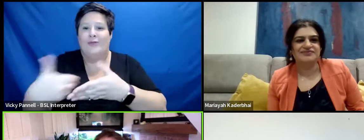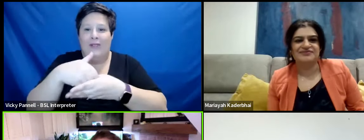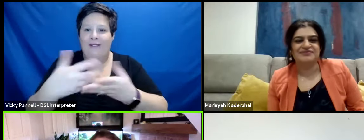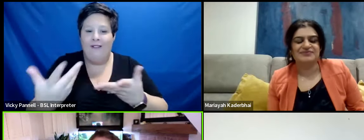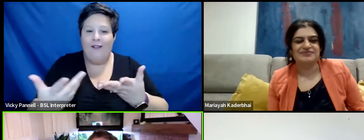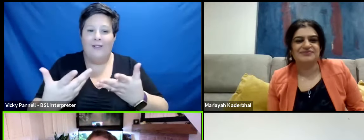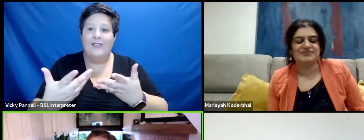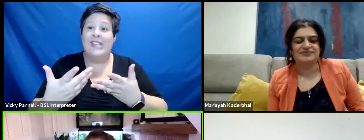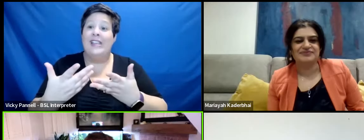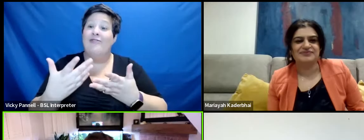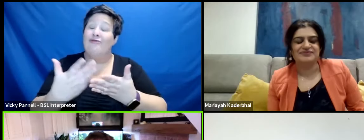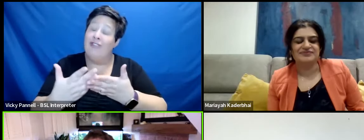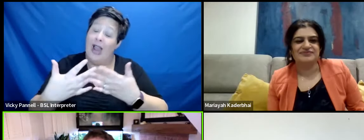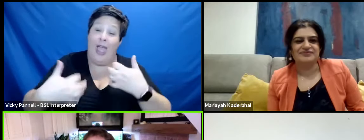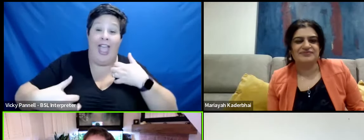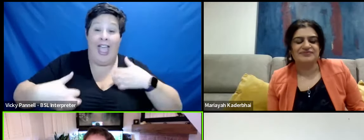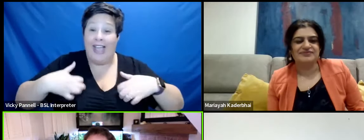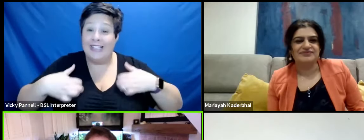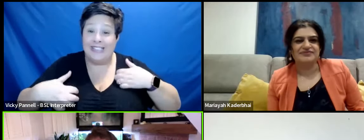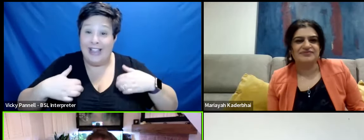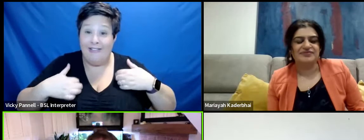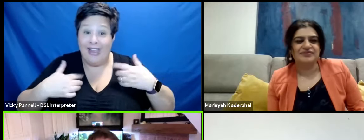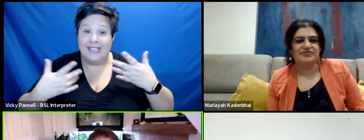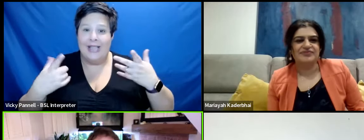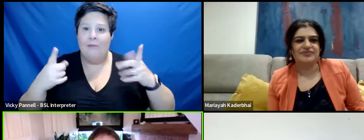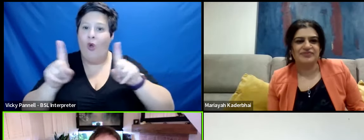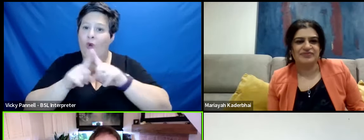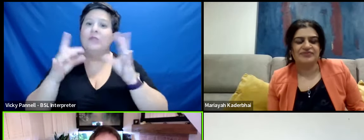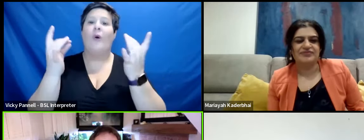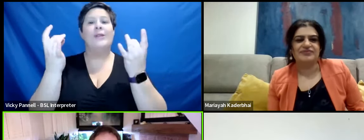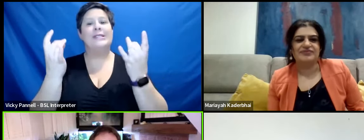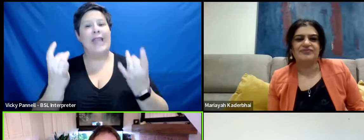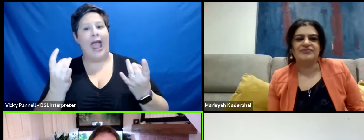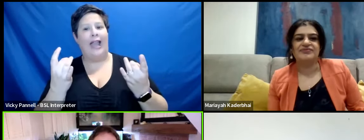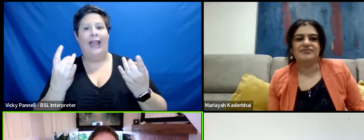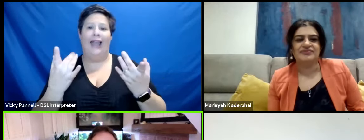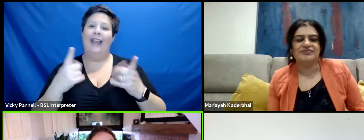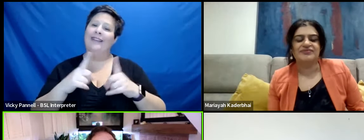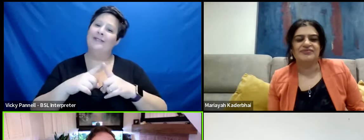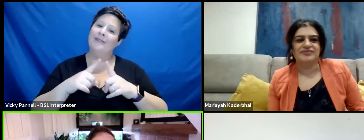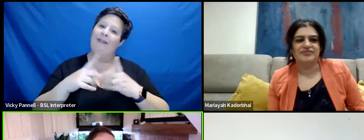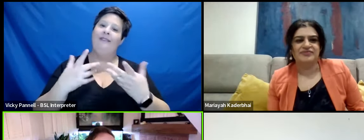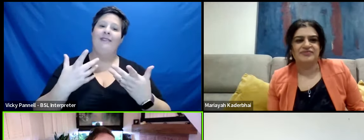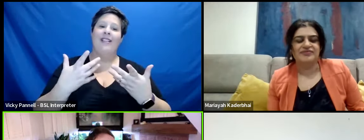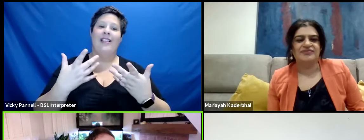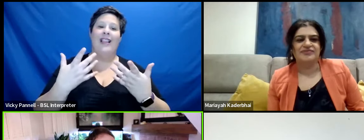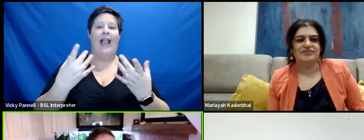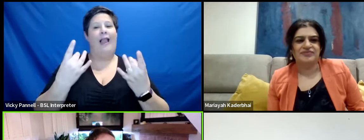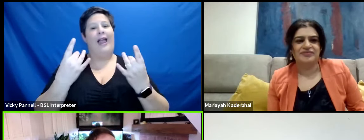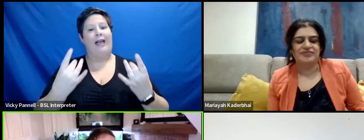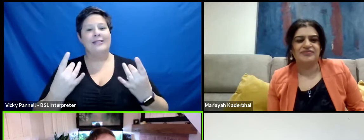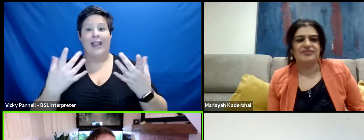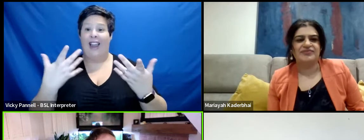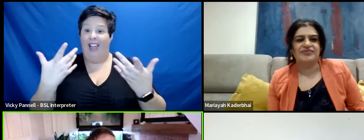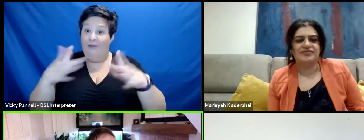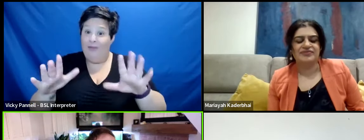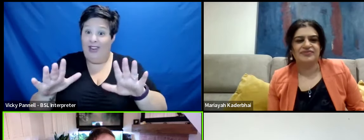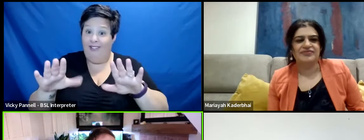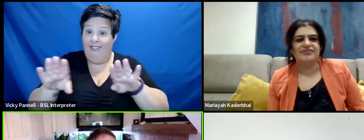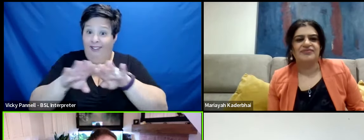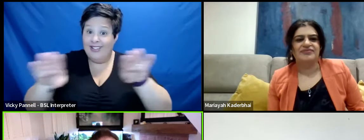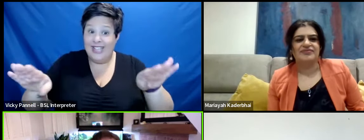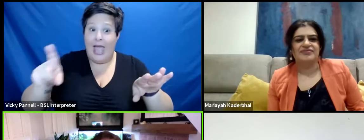and it was the most exhilarating yet the most zen-like I've ever had to be and the most zen-like I've ever been on a set because